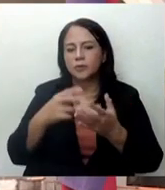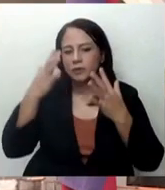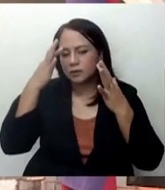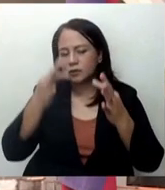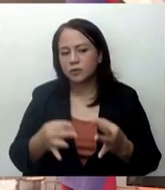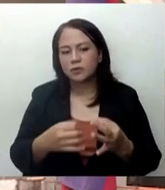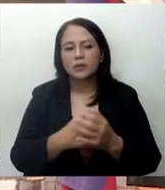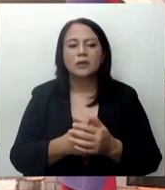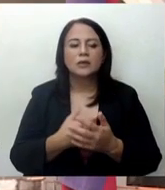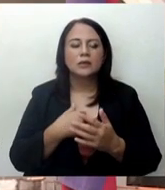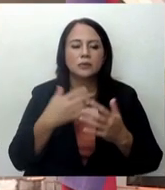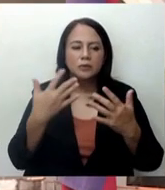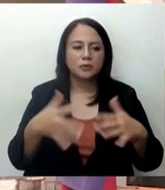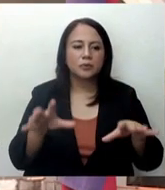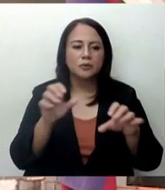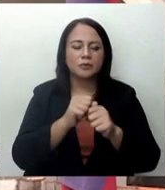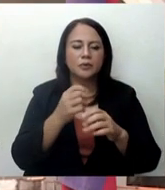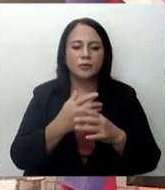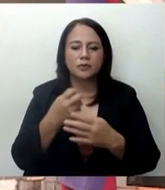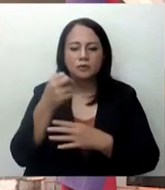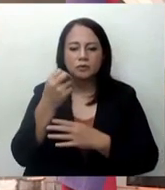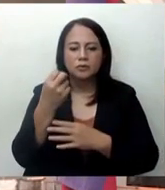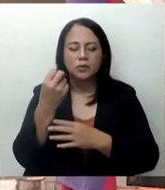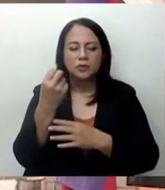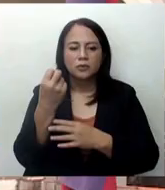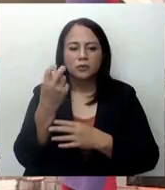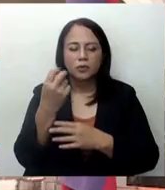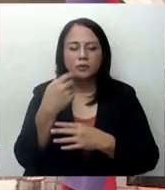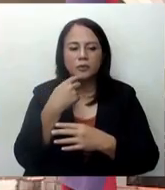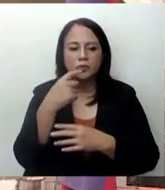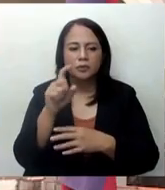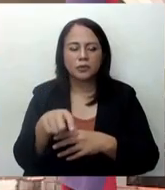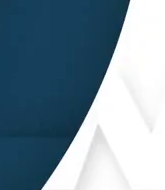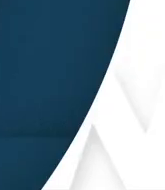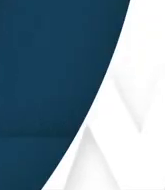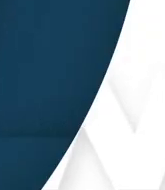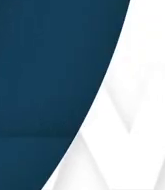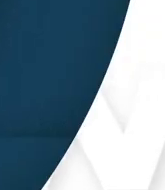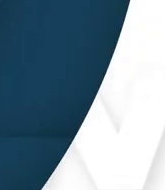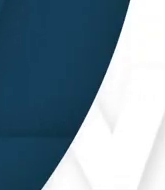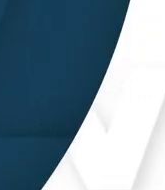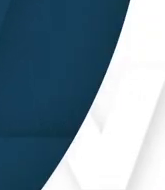the hearing was ended before 12 noon and both camps were ordered to submit additional documents.